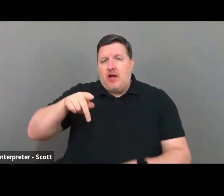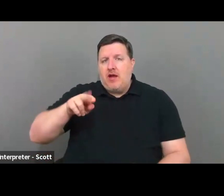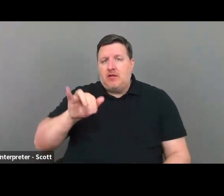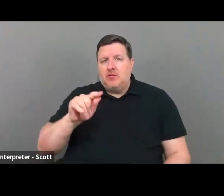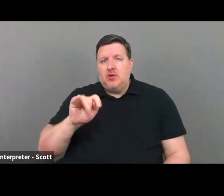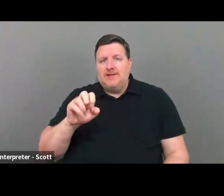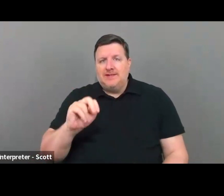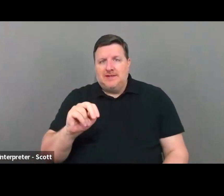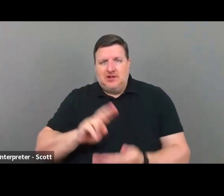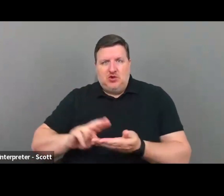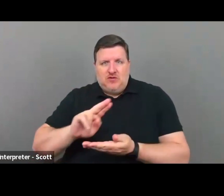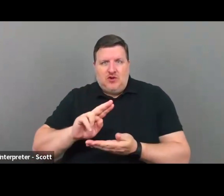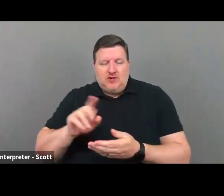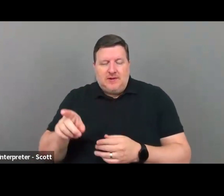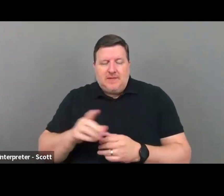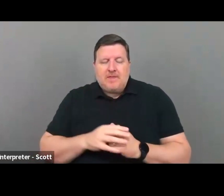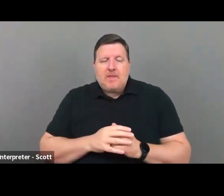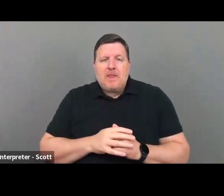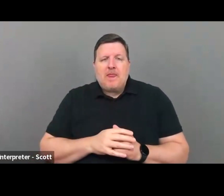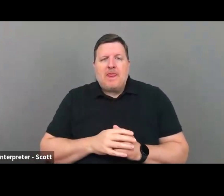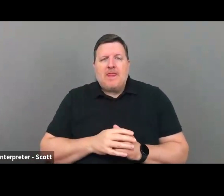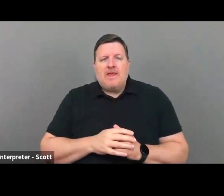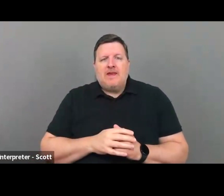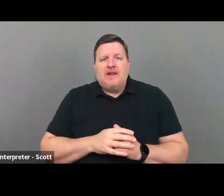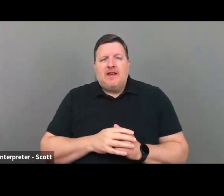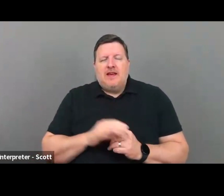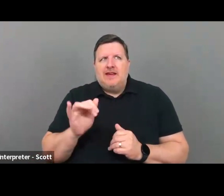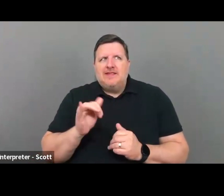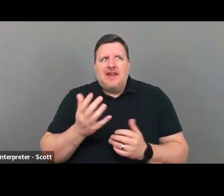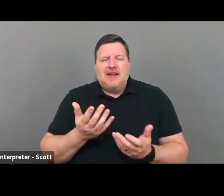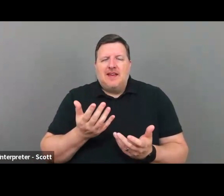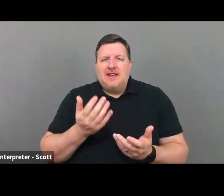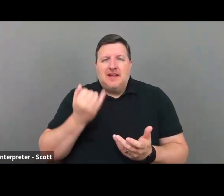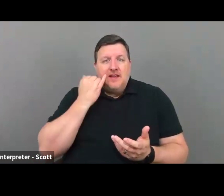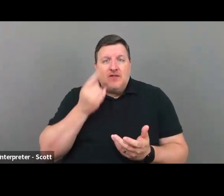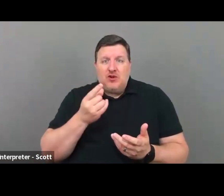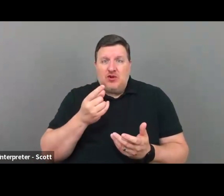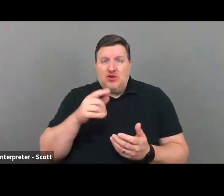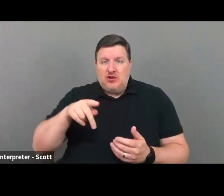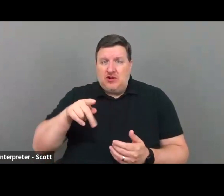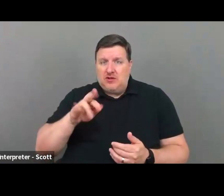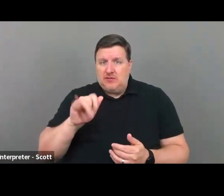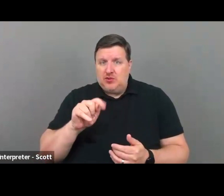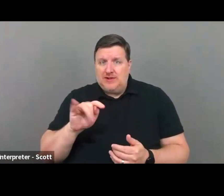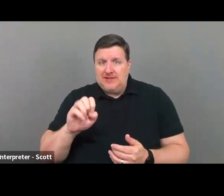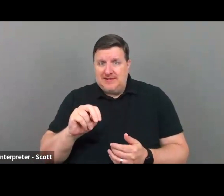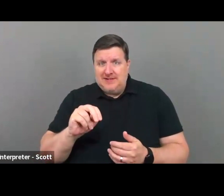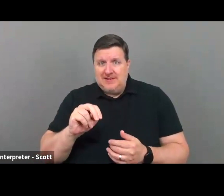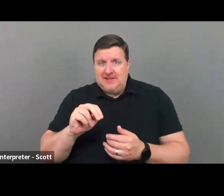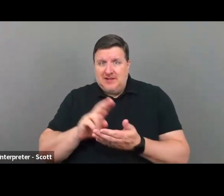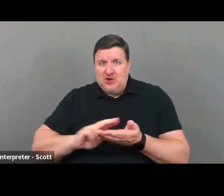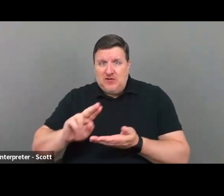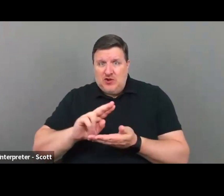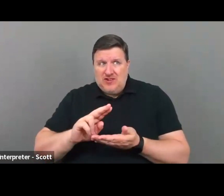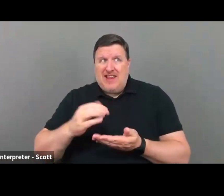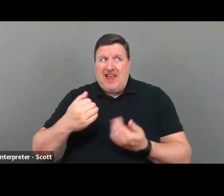I'm like, you know, I've been, it's like, how do you, if you're at Princeton university, which has an endowment